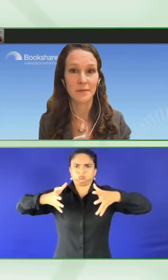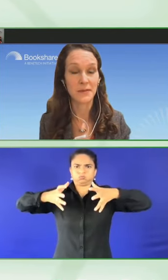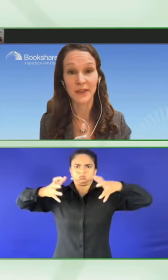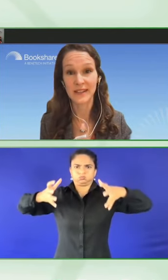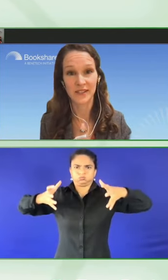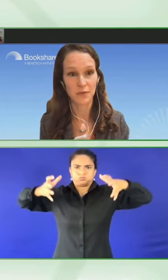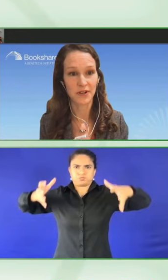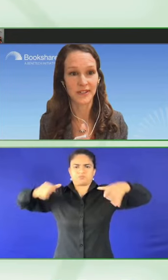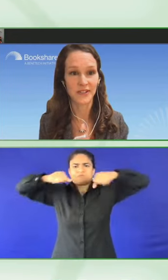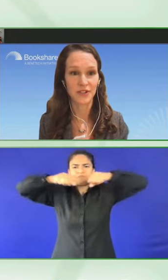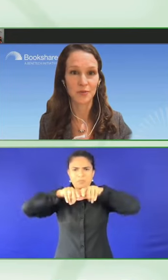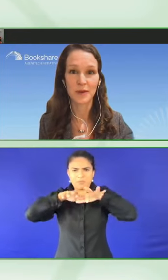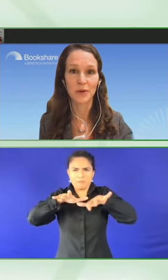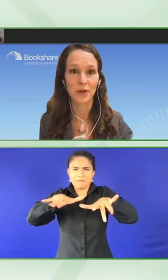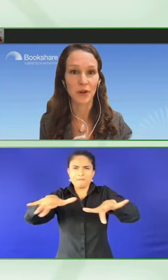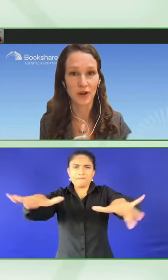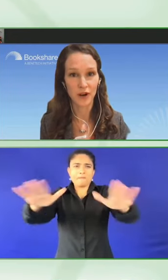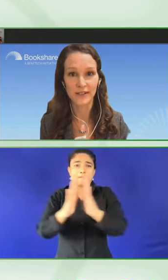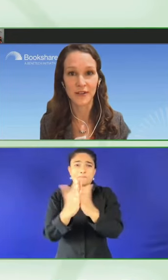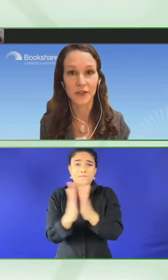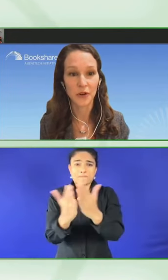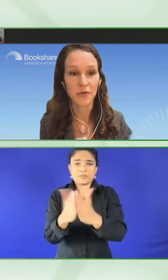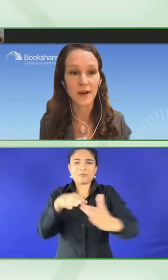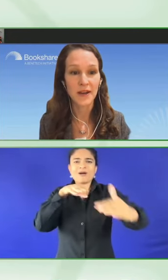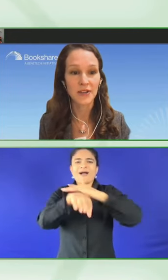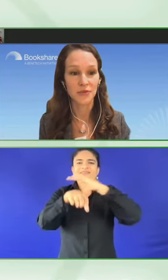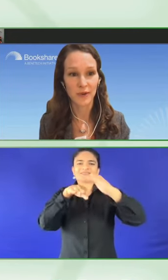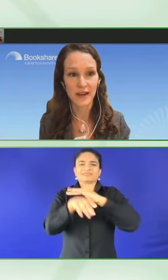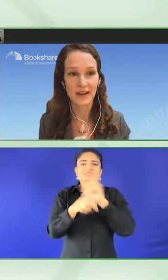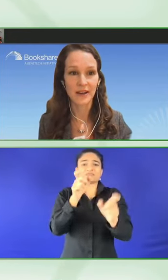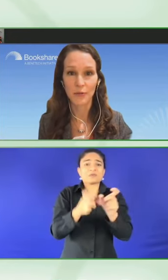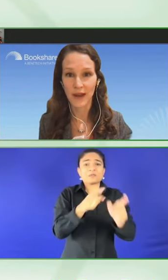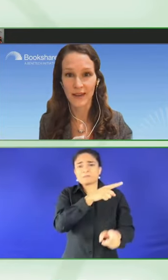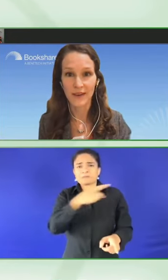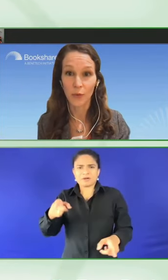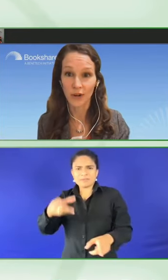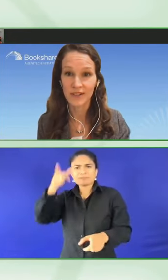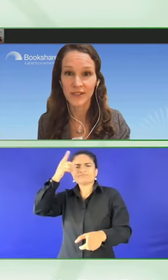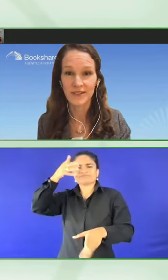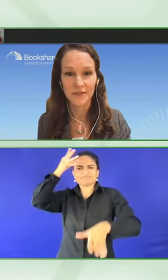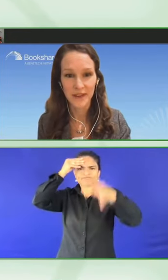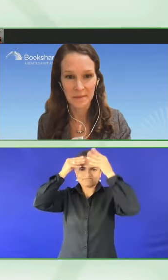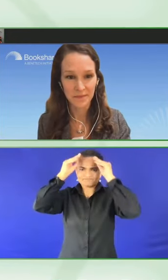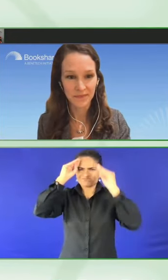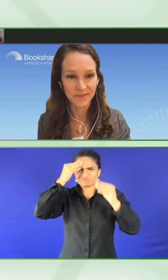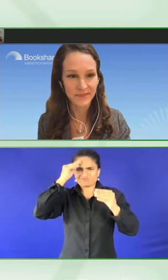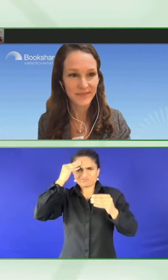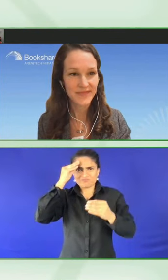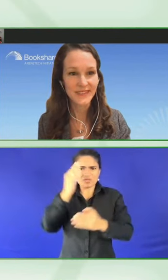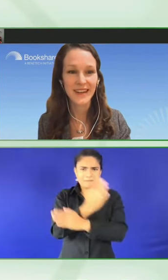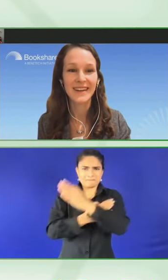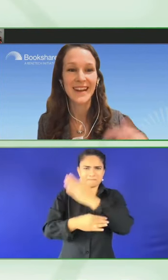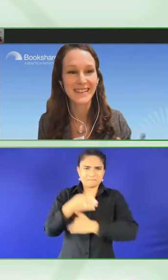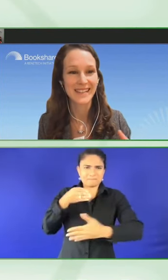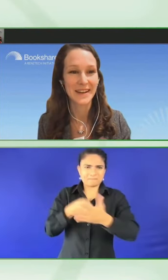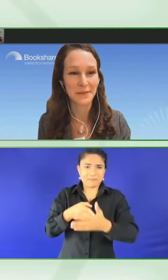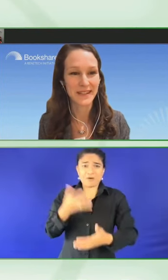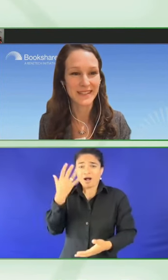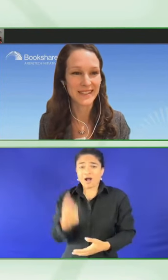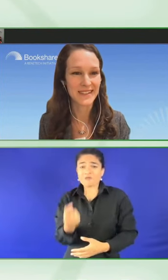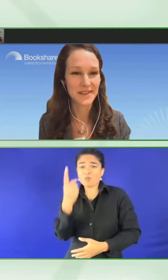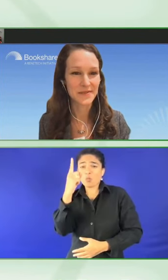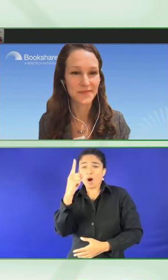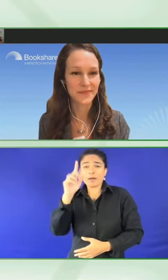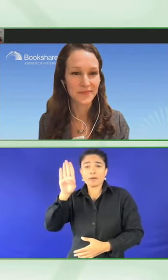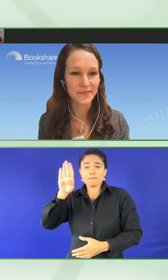millions of books to people across the globe to read in a way that works for them. Next slide,